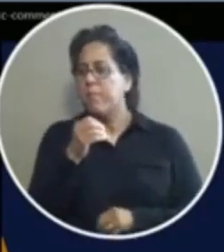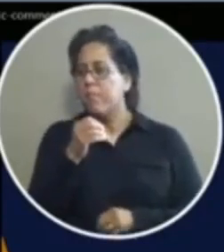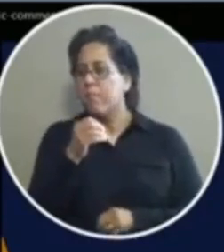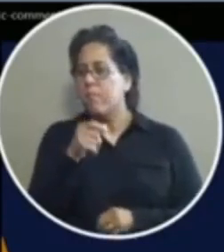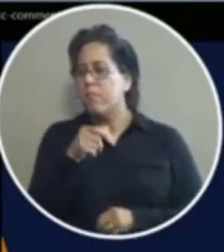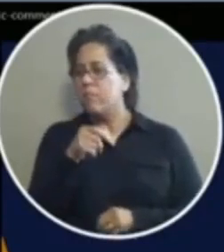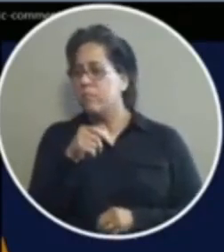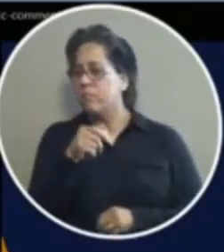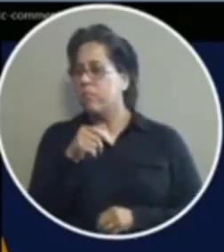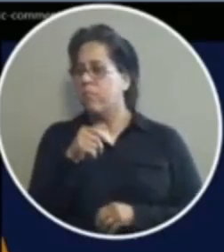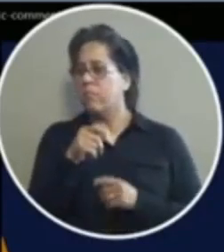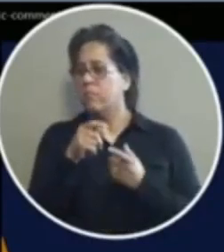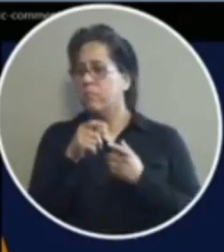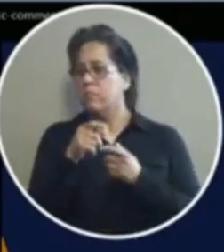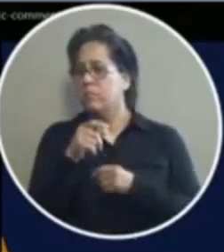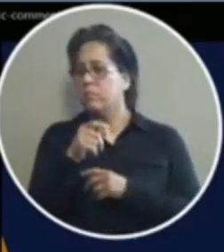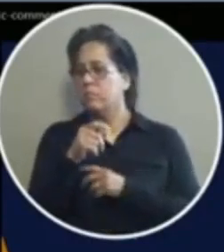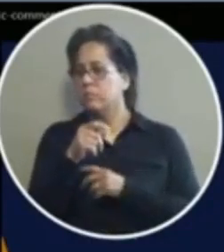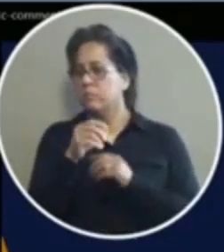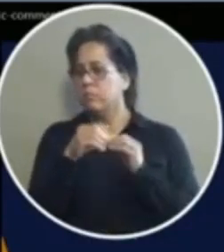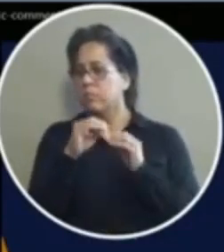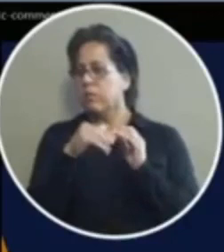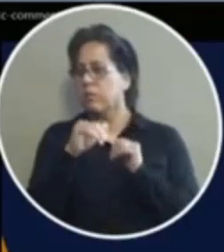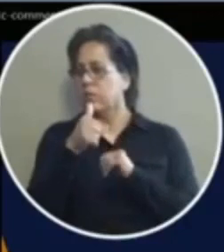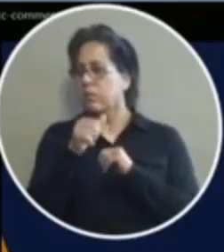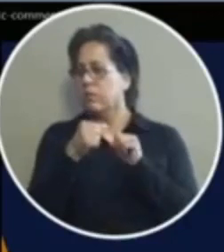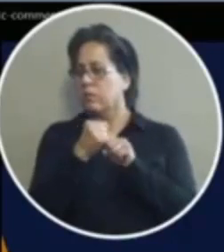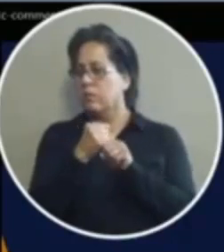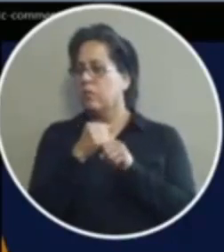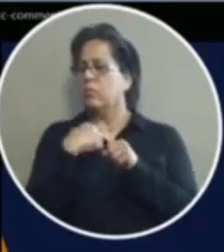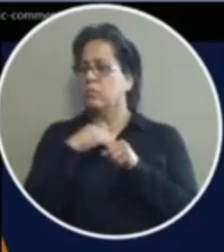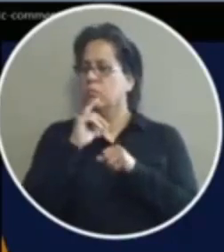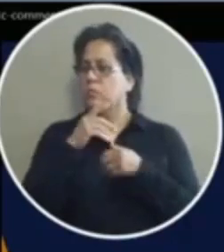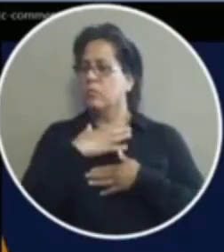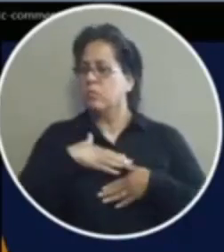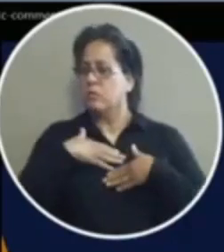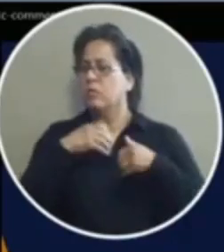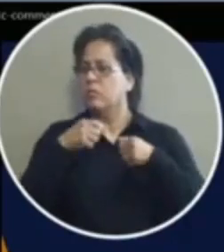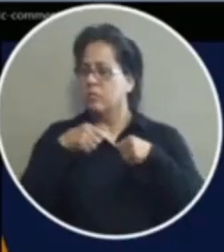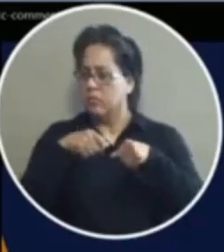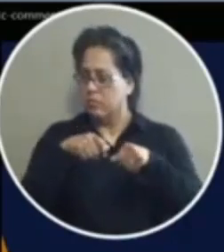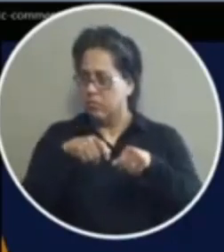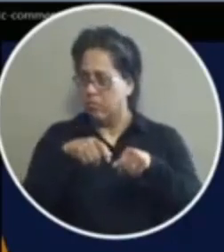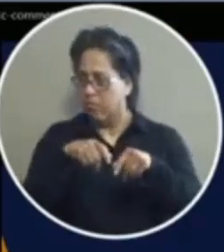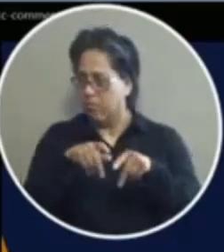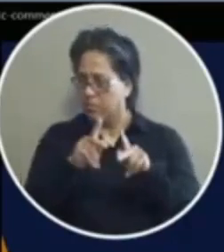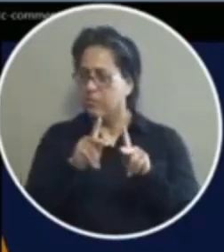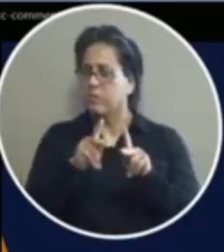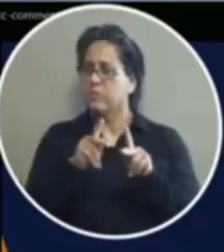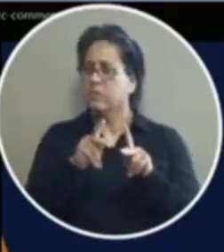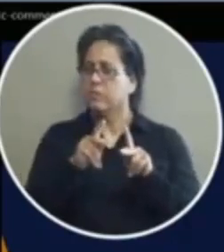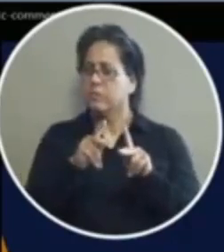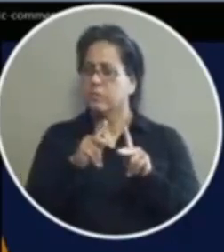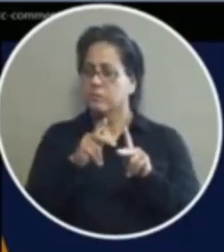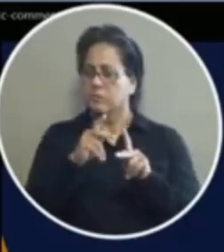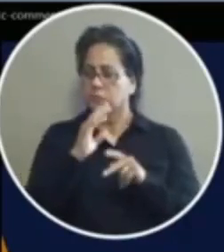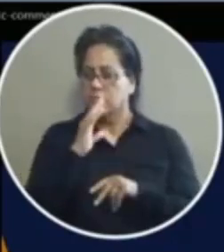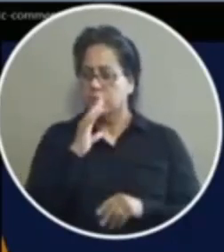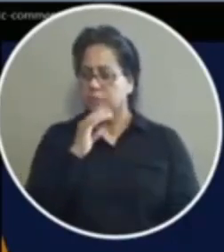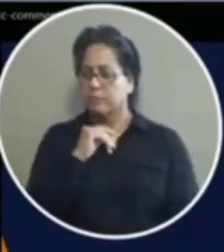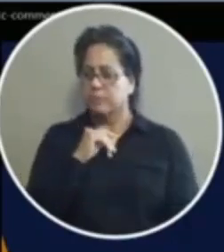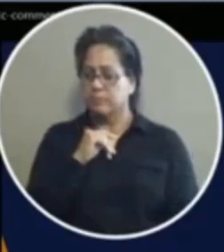policy for over a decade in this state um we appreciate the opportunity to be a part of this conversation so i'm very grateful that um